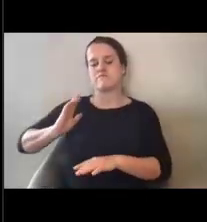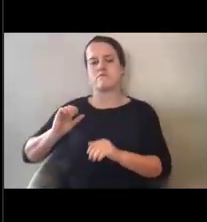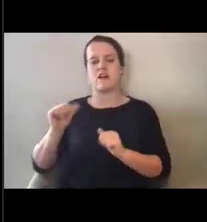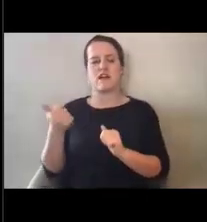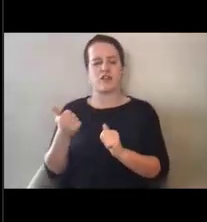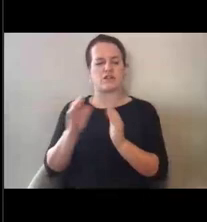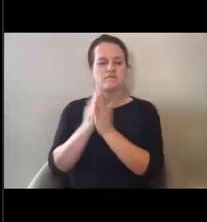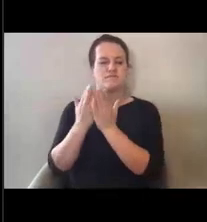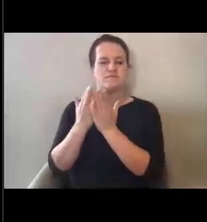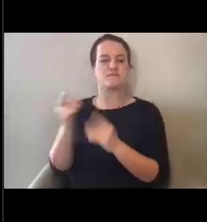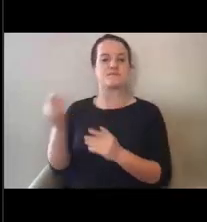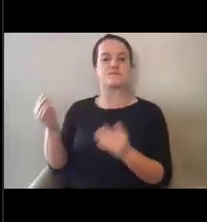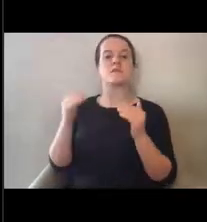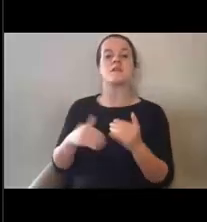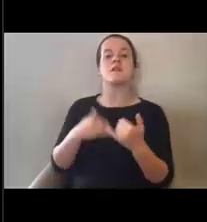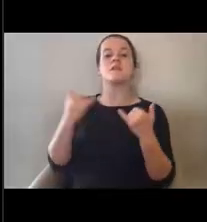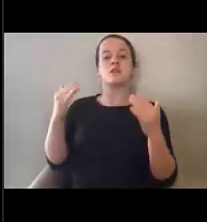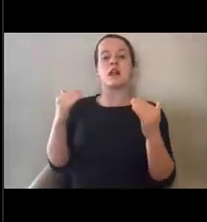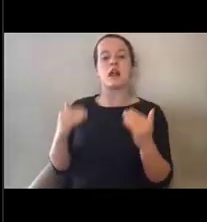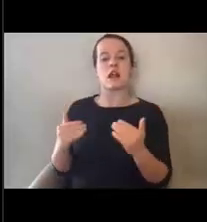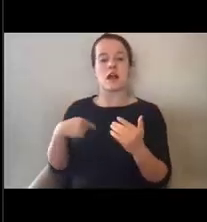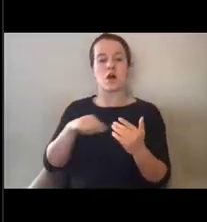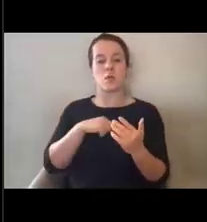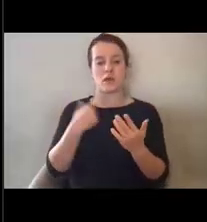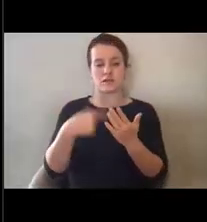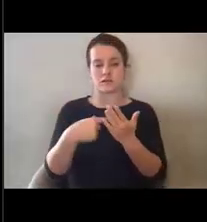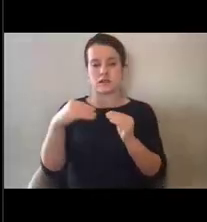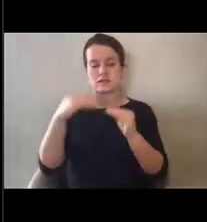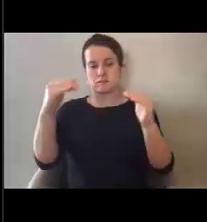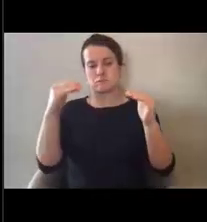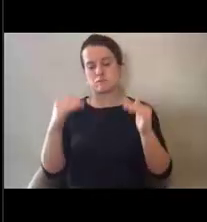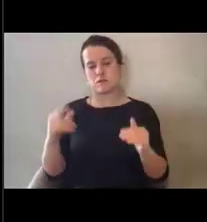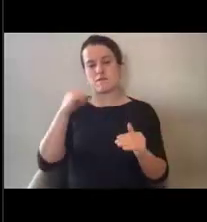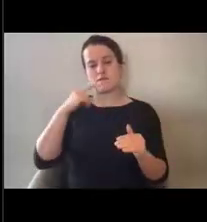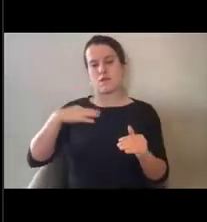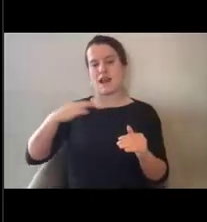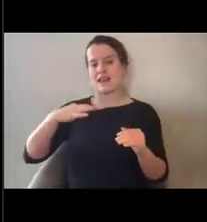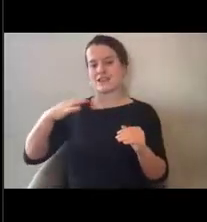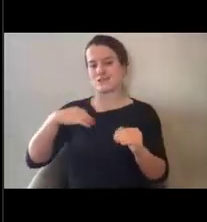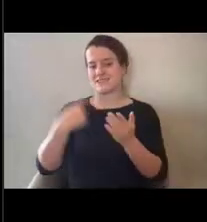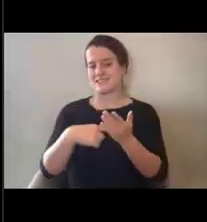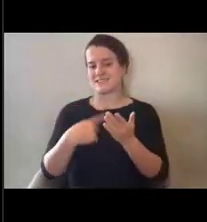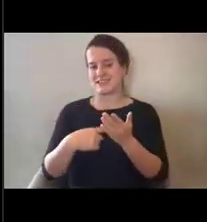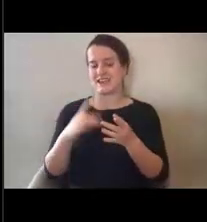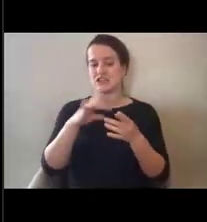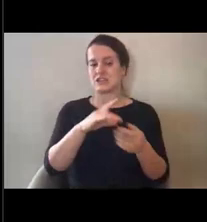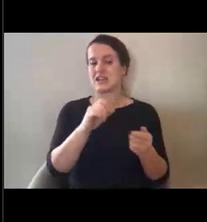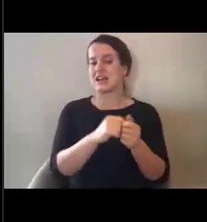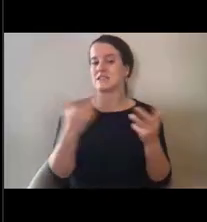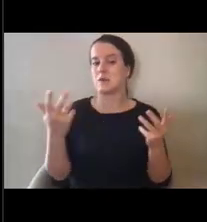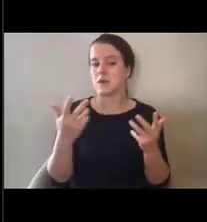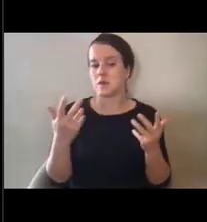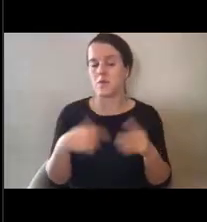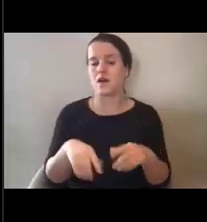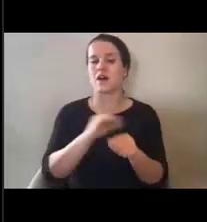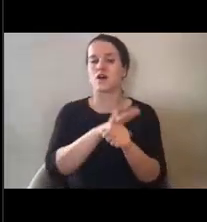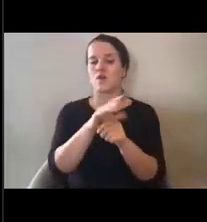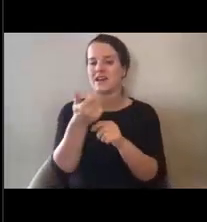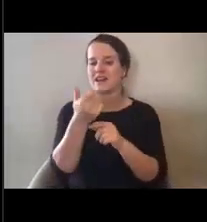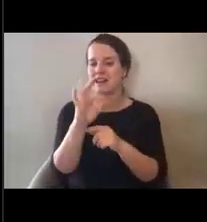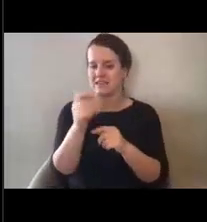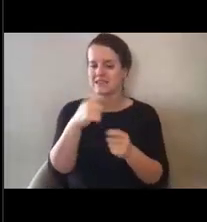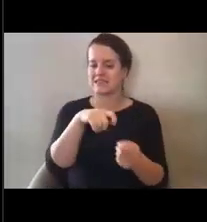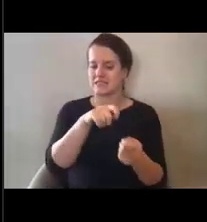And so now I'm going to move a little further down our eligibility discussion into COVID-19 specific eligibility